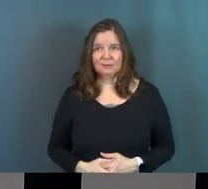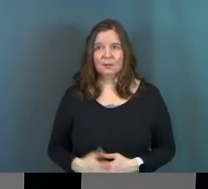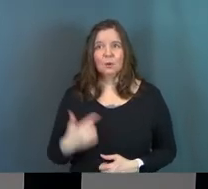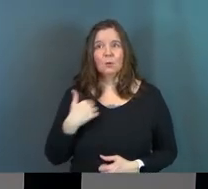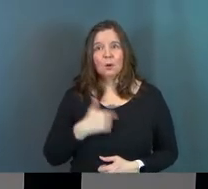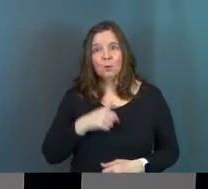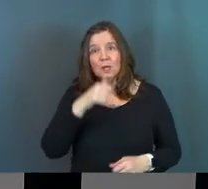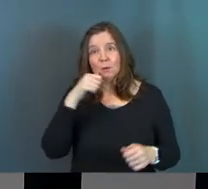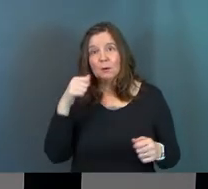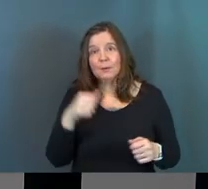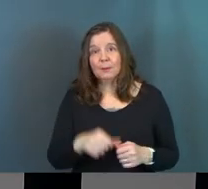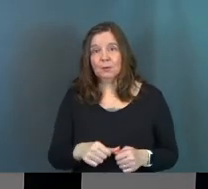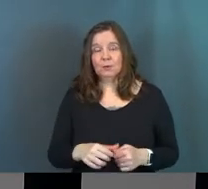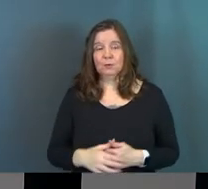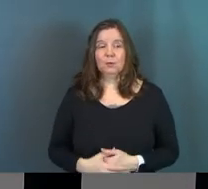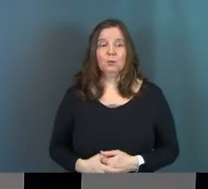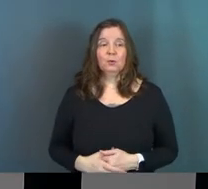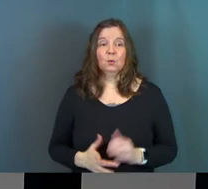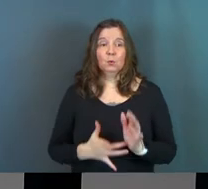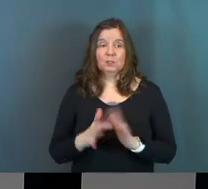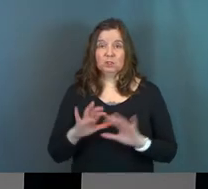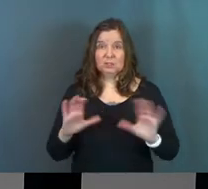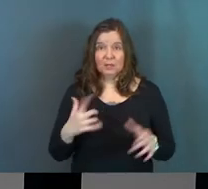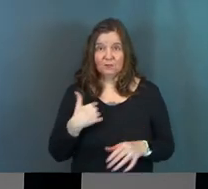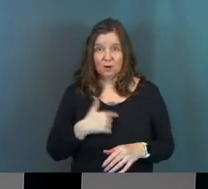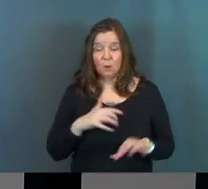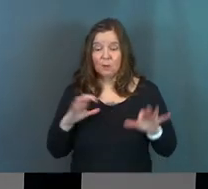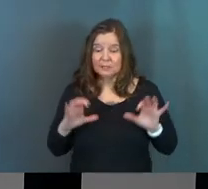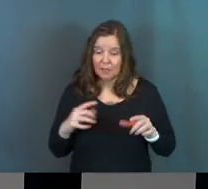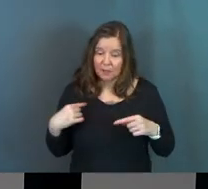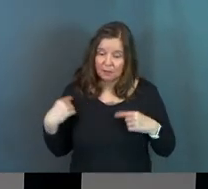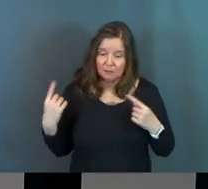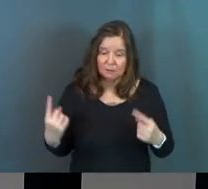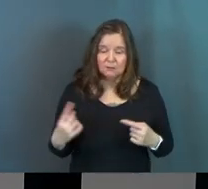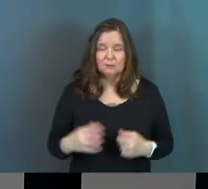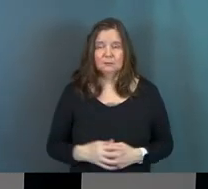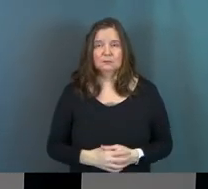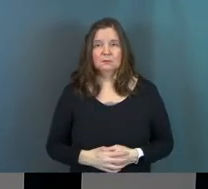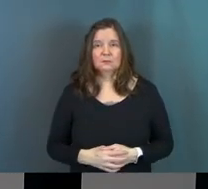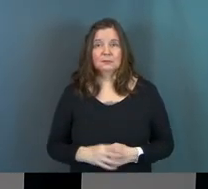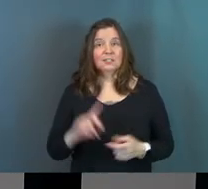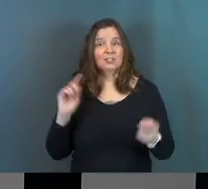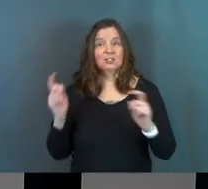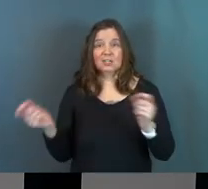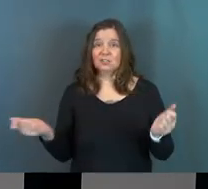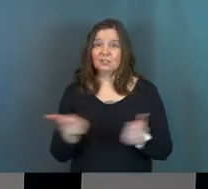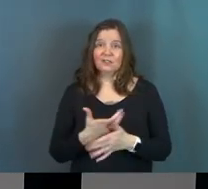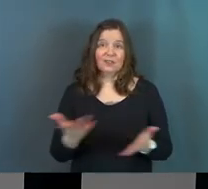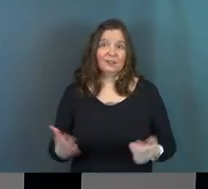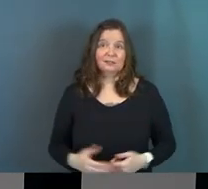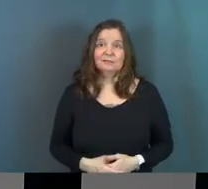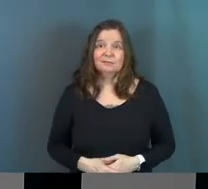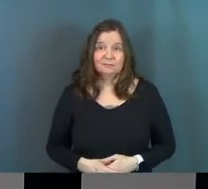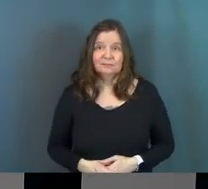When we remember what Jesus does for us, what he's done, it changes everything.